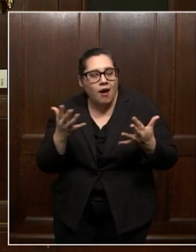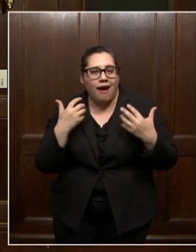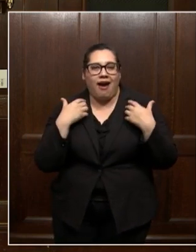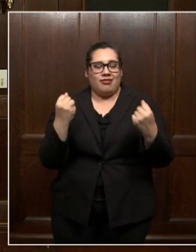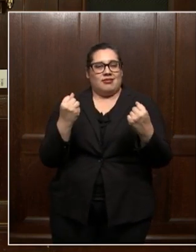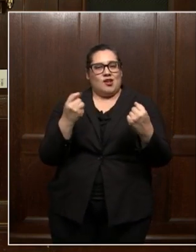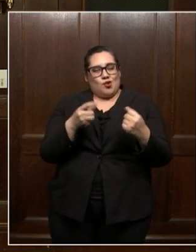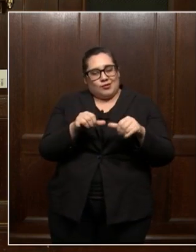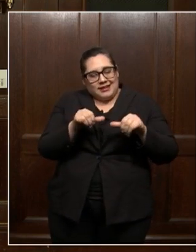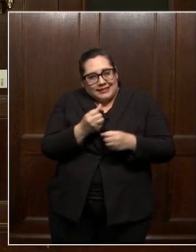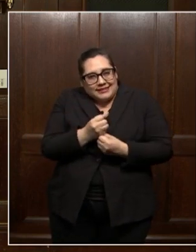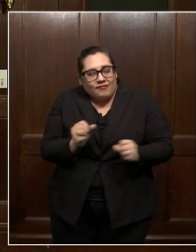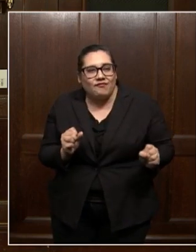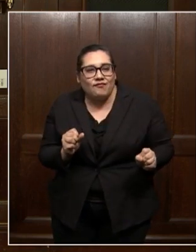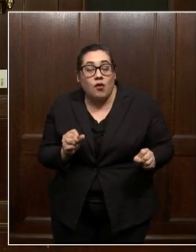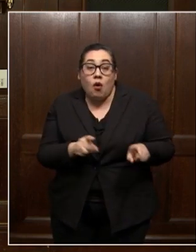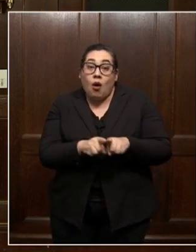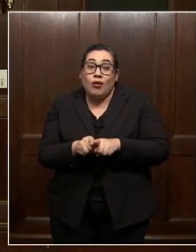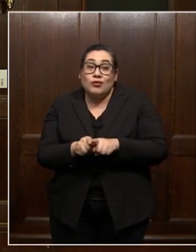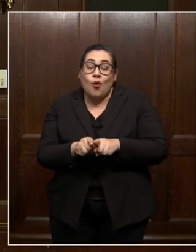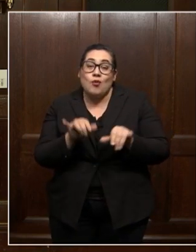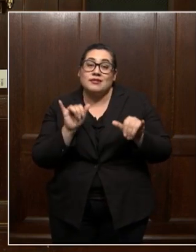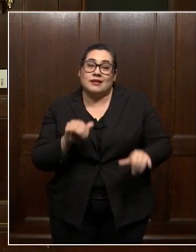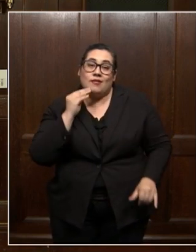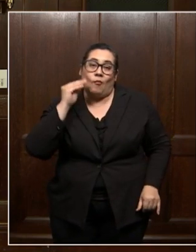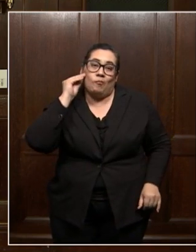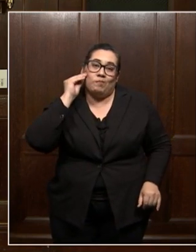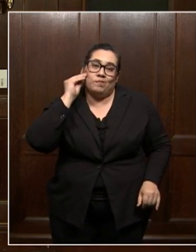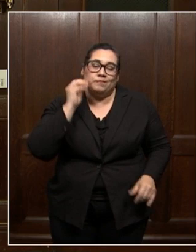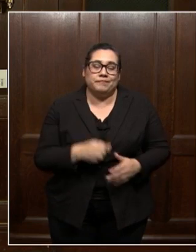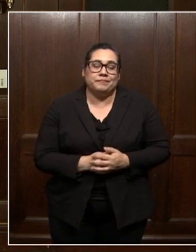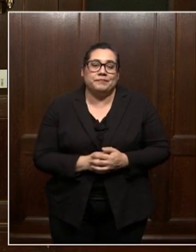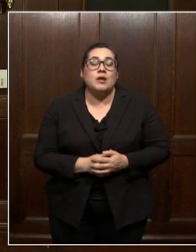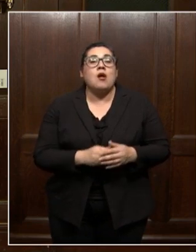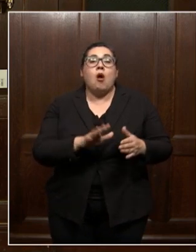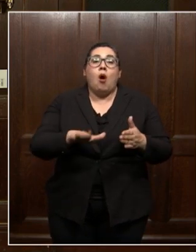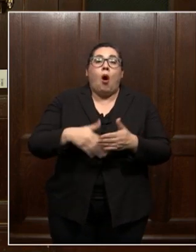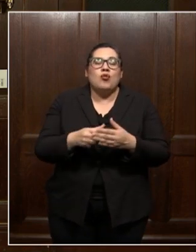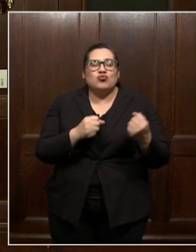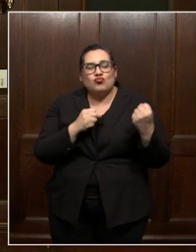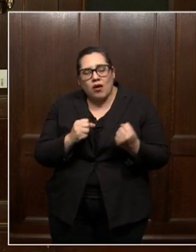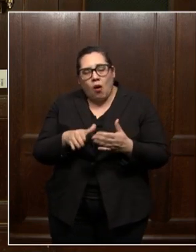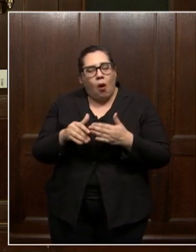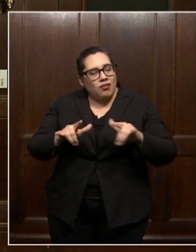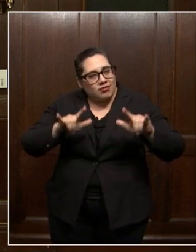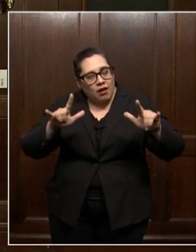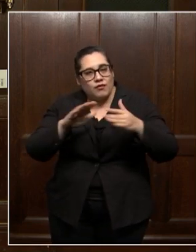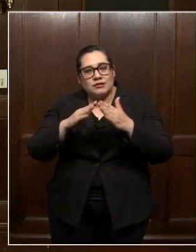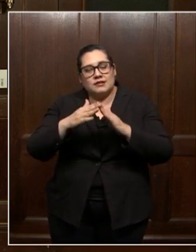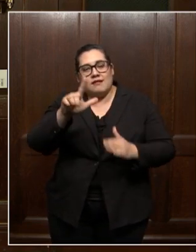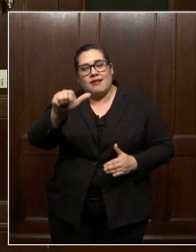to stay safe, and to stay at home. All strength and all love to you Los Angeles. Thank you.